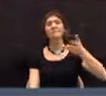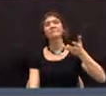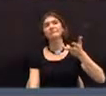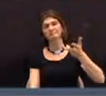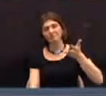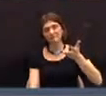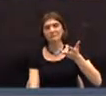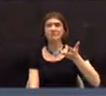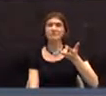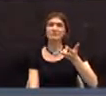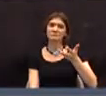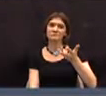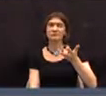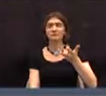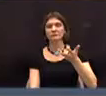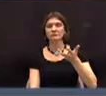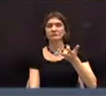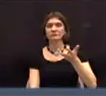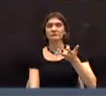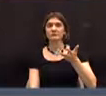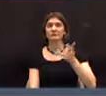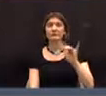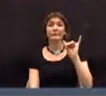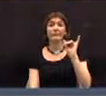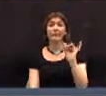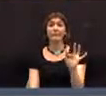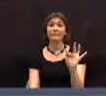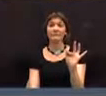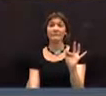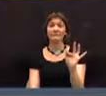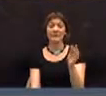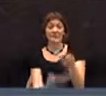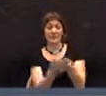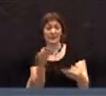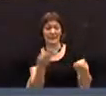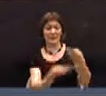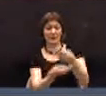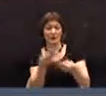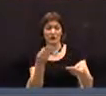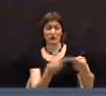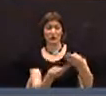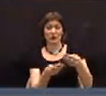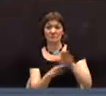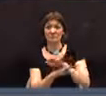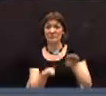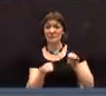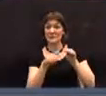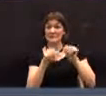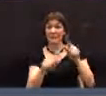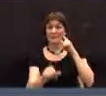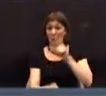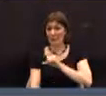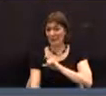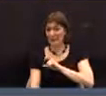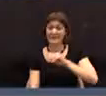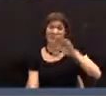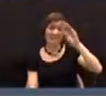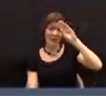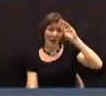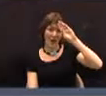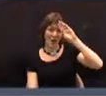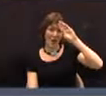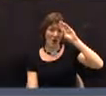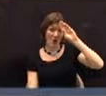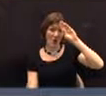that, uh, that, if the money was not, uh, spent for the police and fire department as,